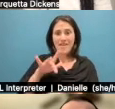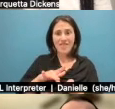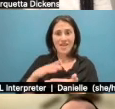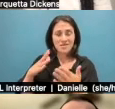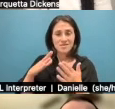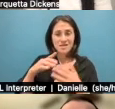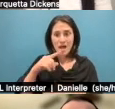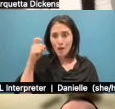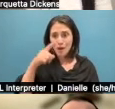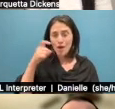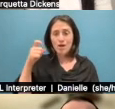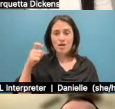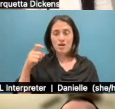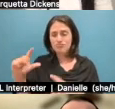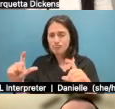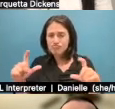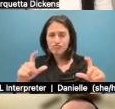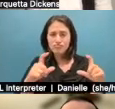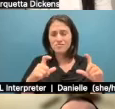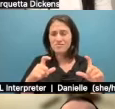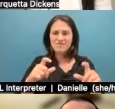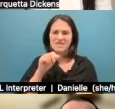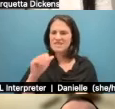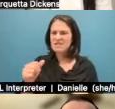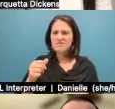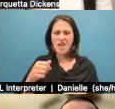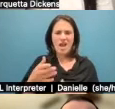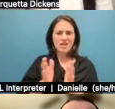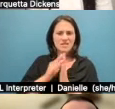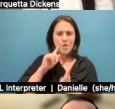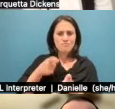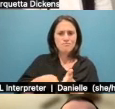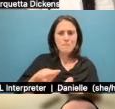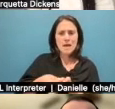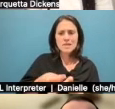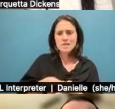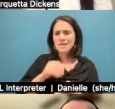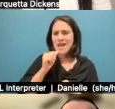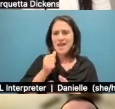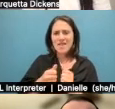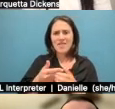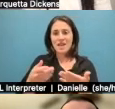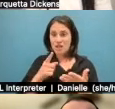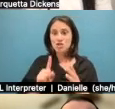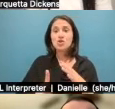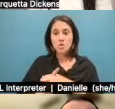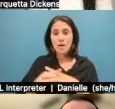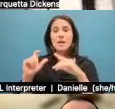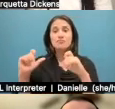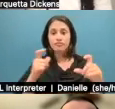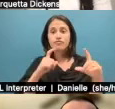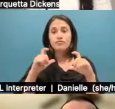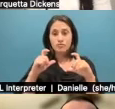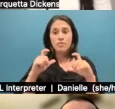dime, didn't do any of that. Those things, whether he knows it or not, matter. And it helped with